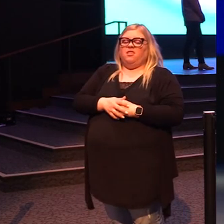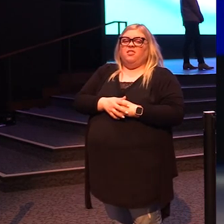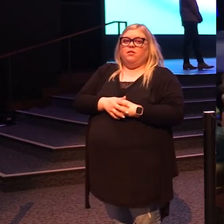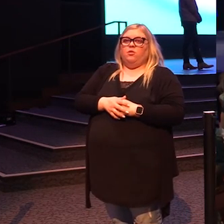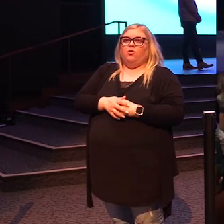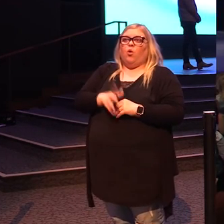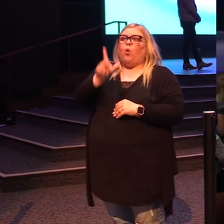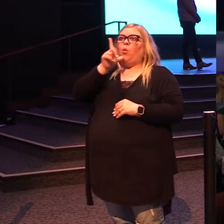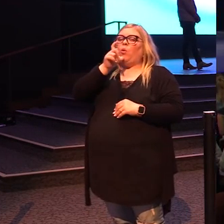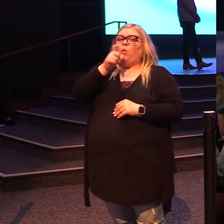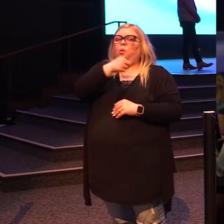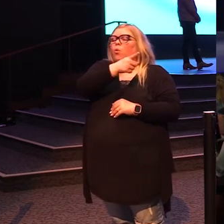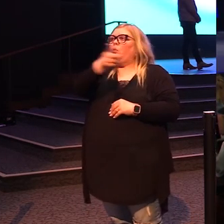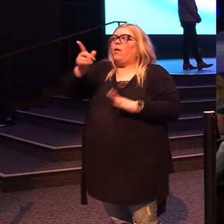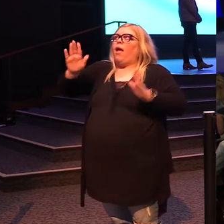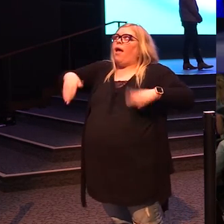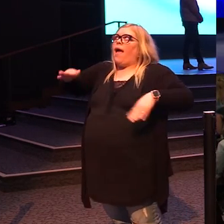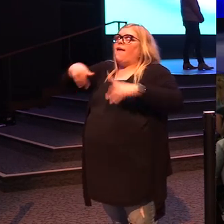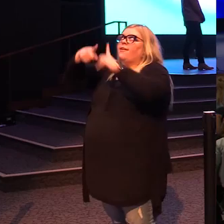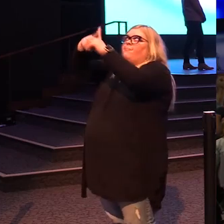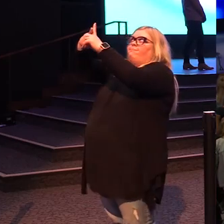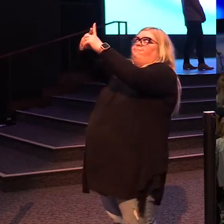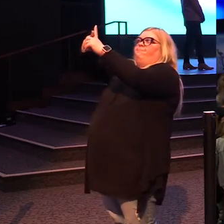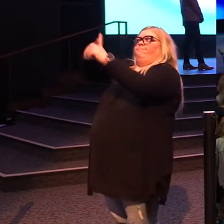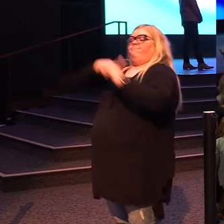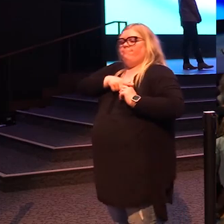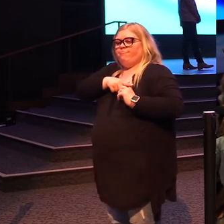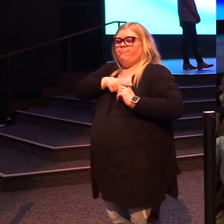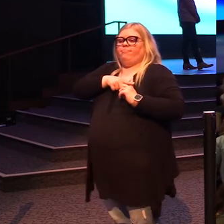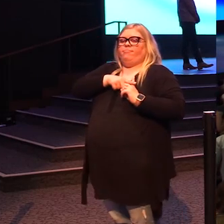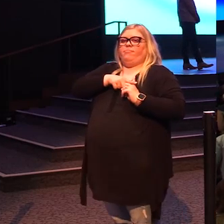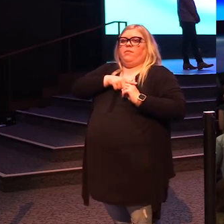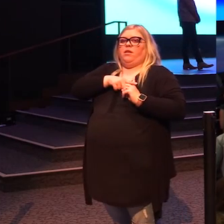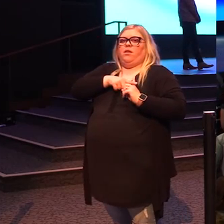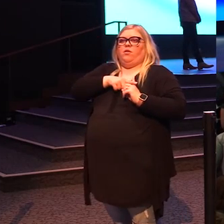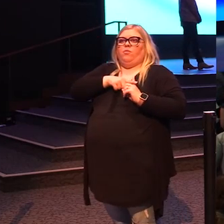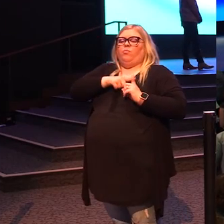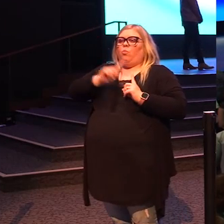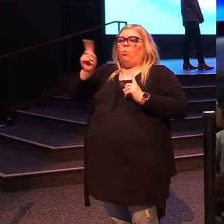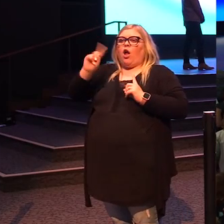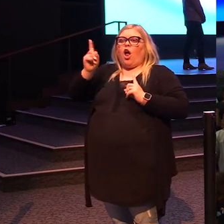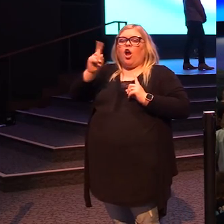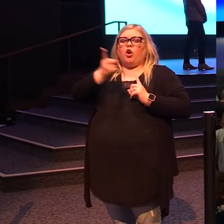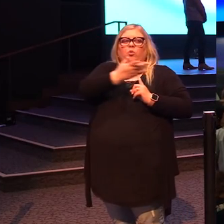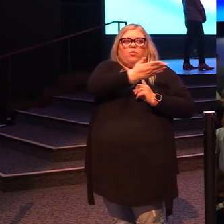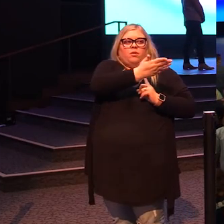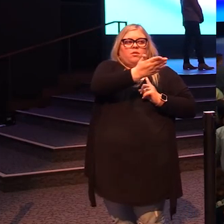to seek him as Savior? Where are you, prodigal?